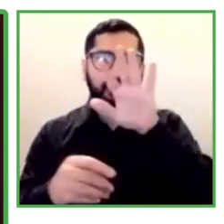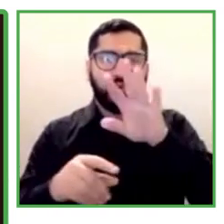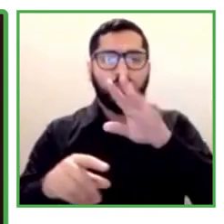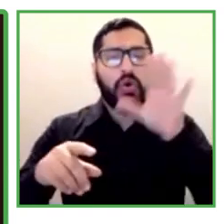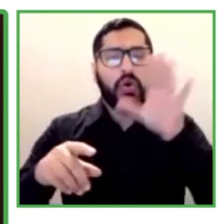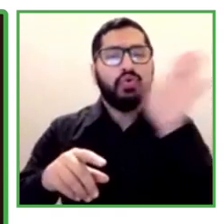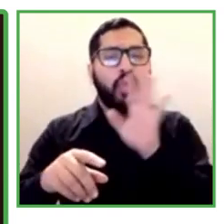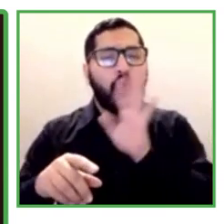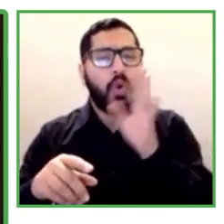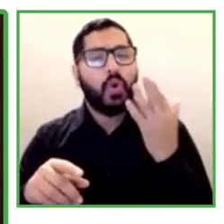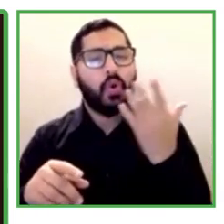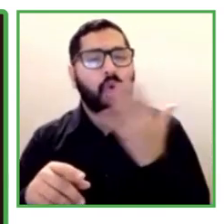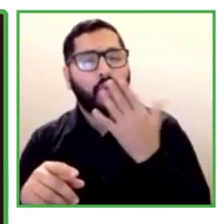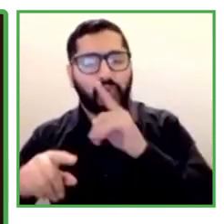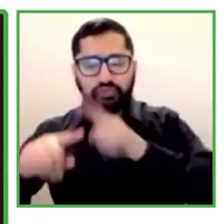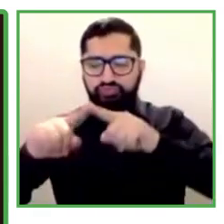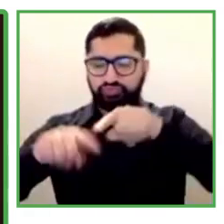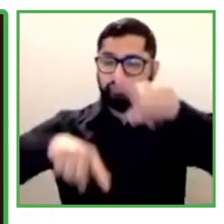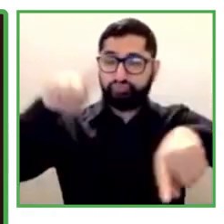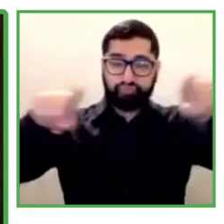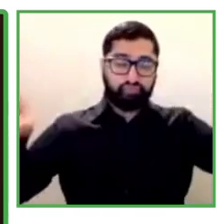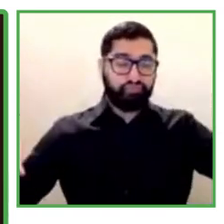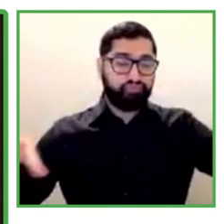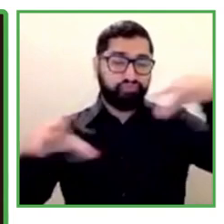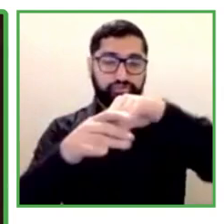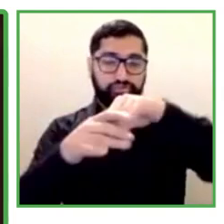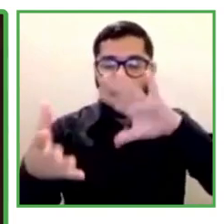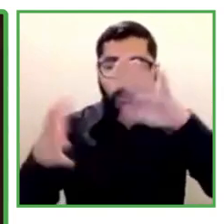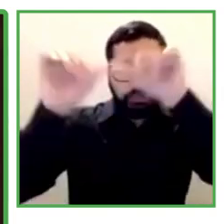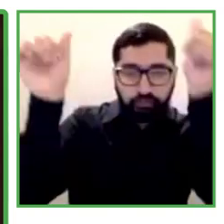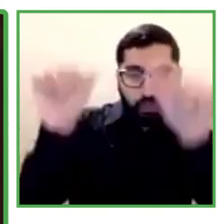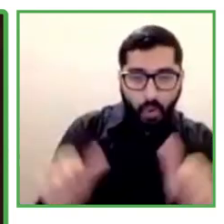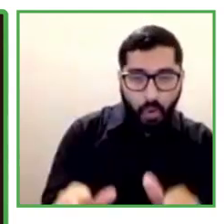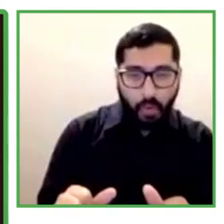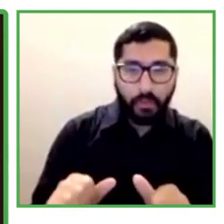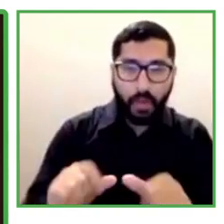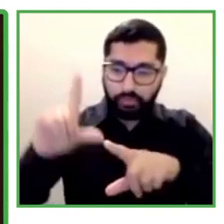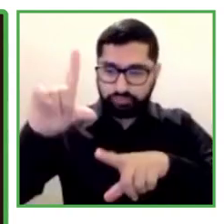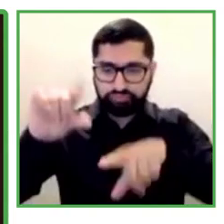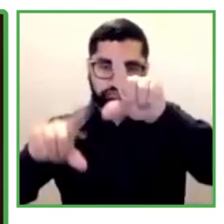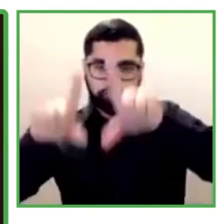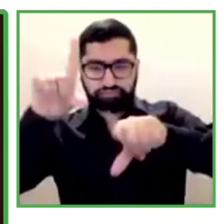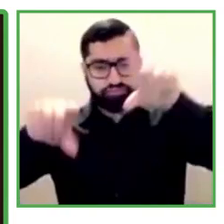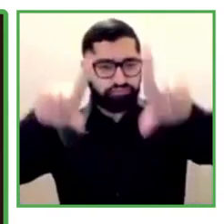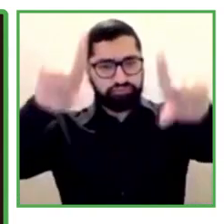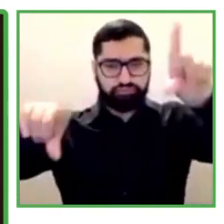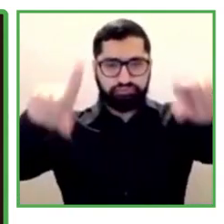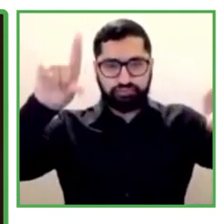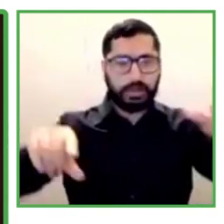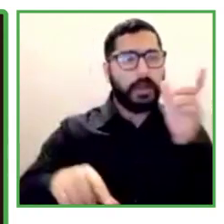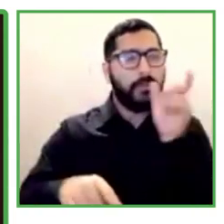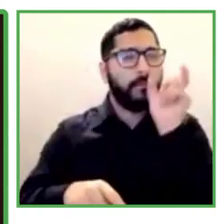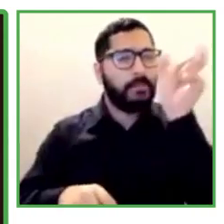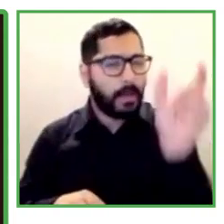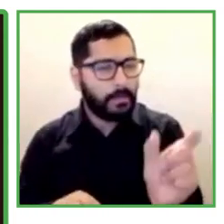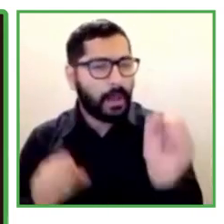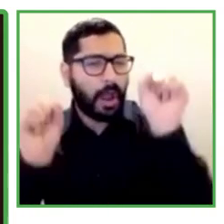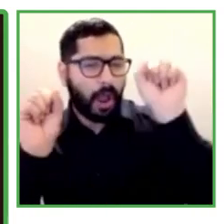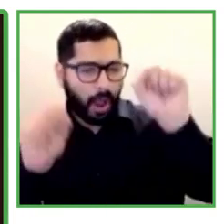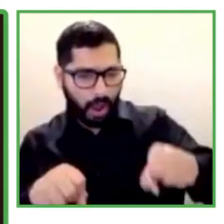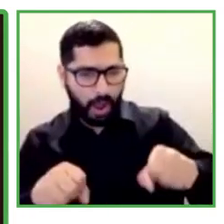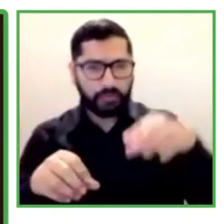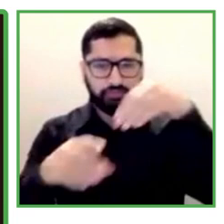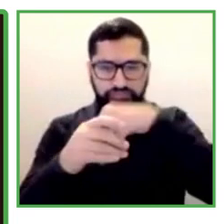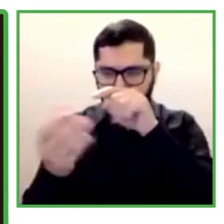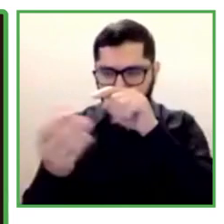limited motor abilities. And we're not used to see such features in the mobile